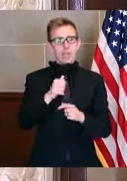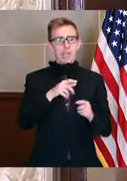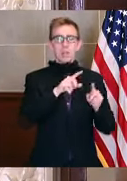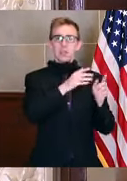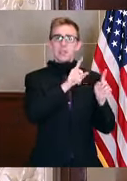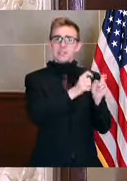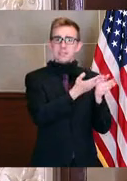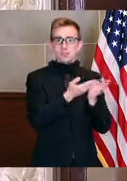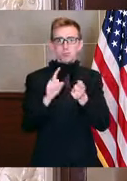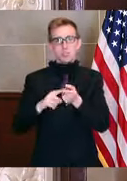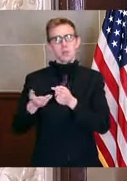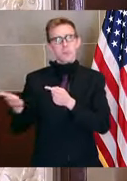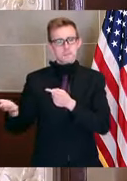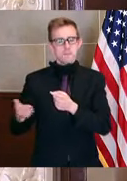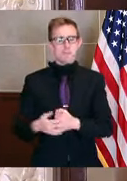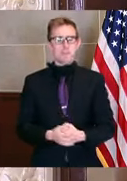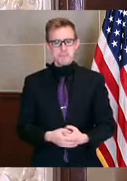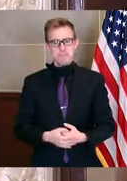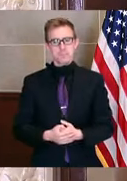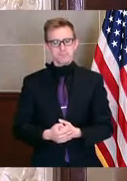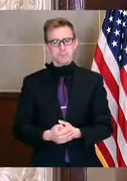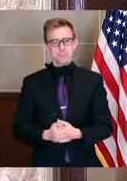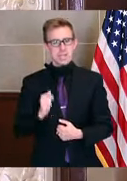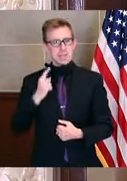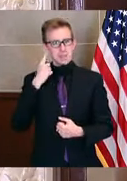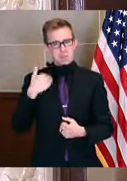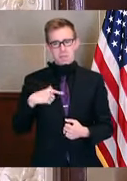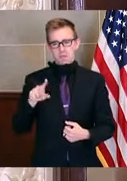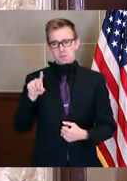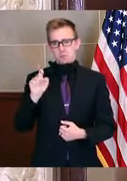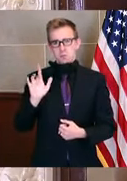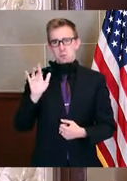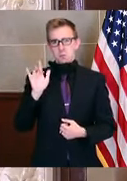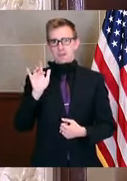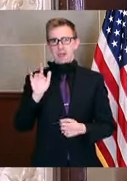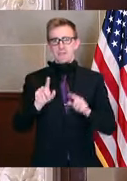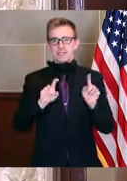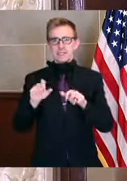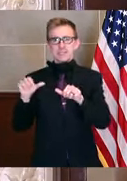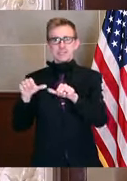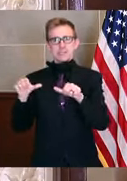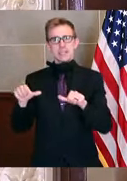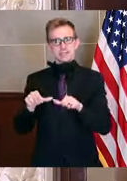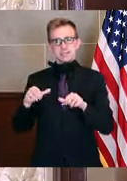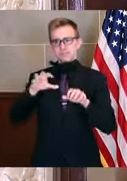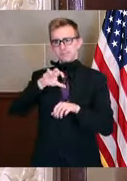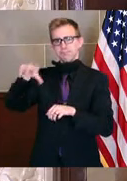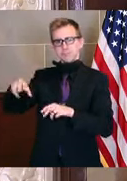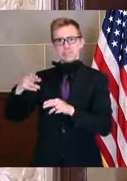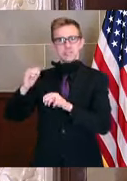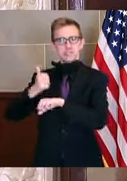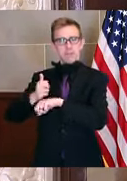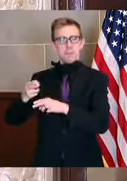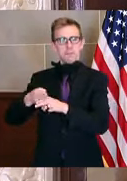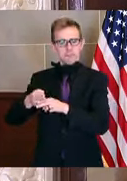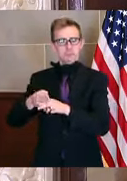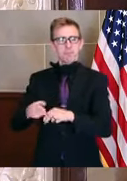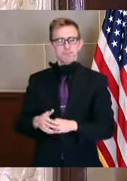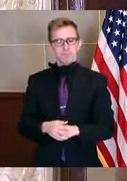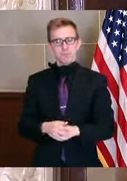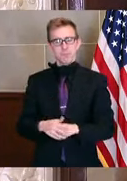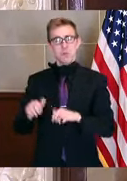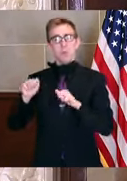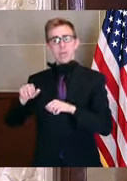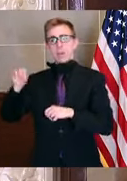sites that we have around the state. And I think there's like 125 of those test sites now. But we also have the ability now to take that mobile